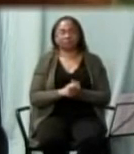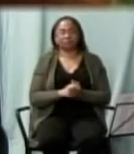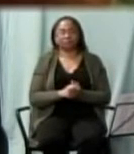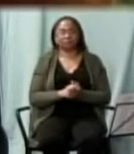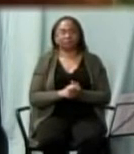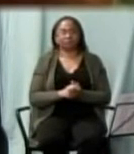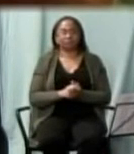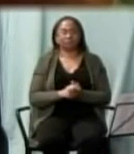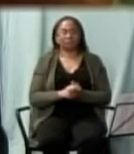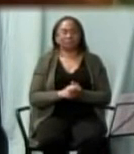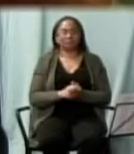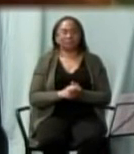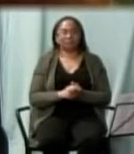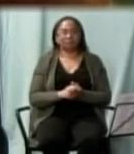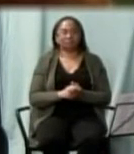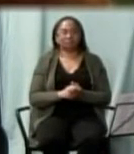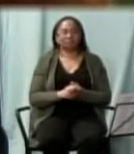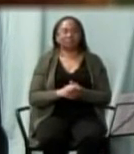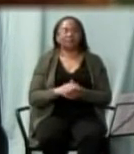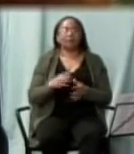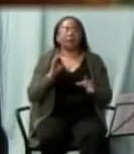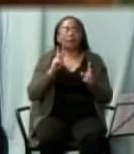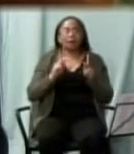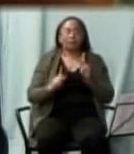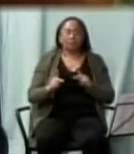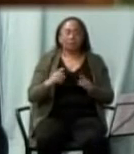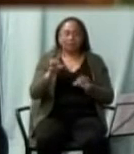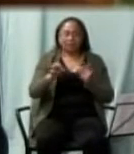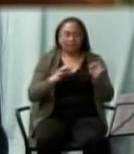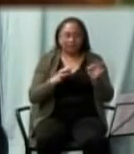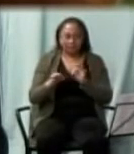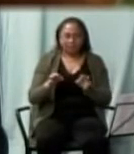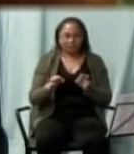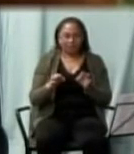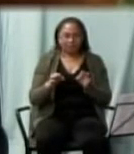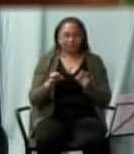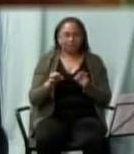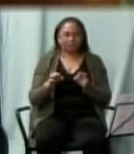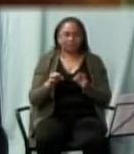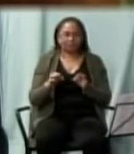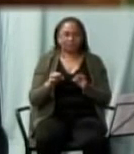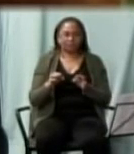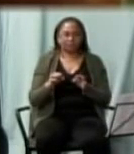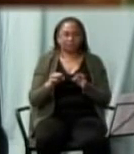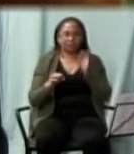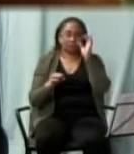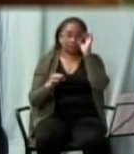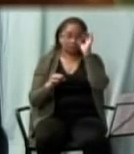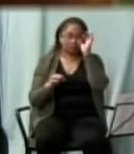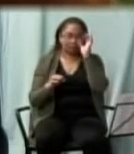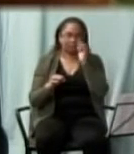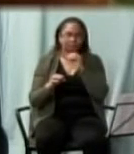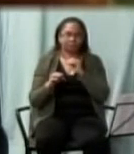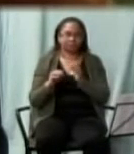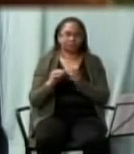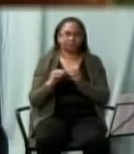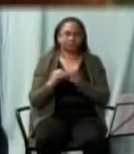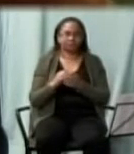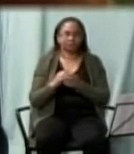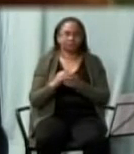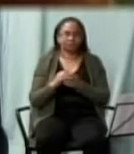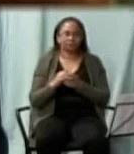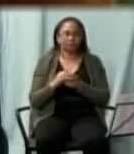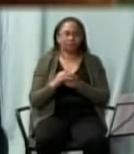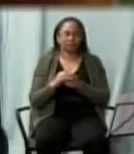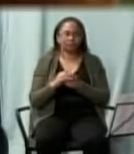well the explanation is simple in Hebrew as in Hebrew the